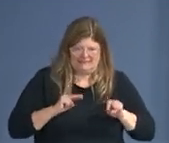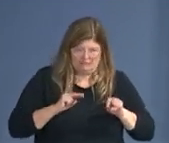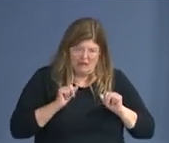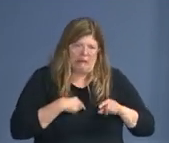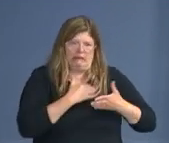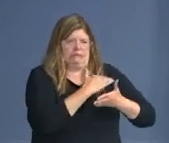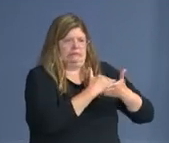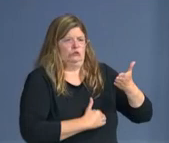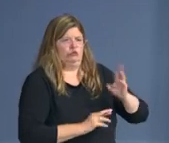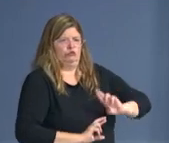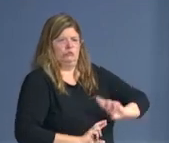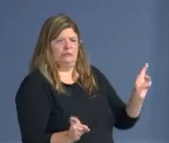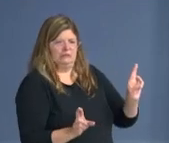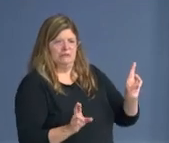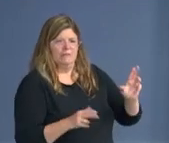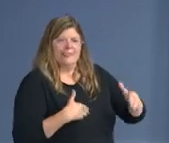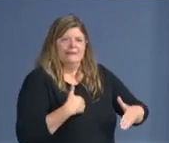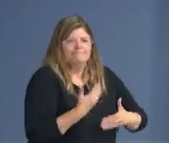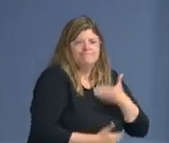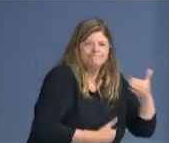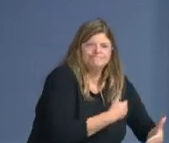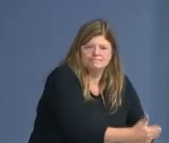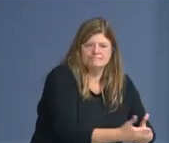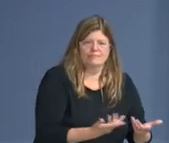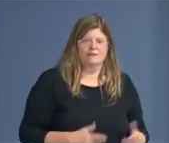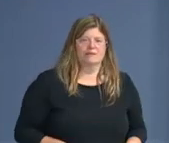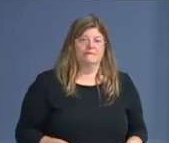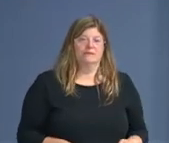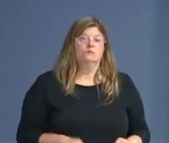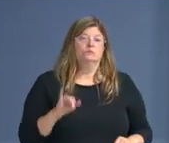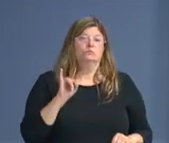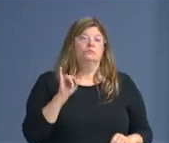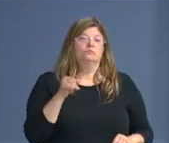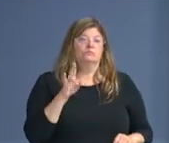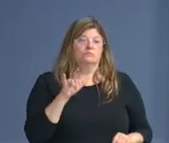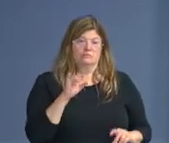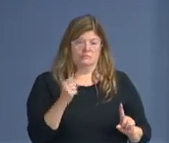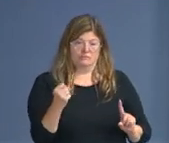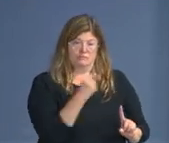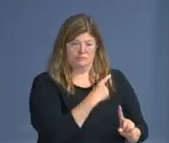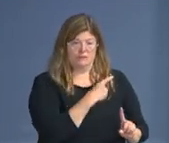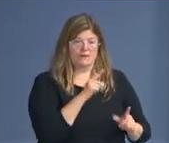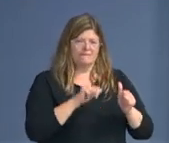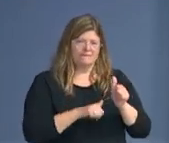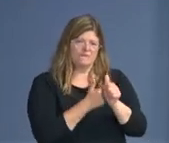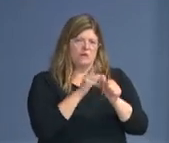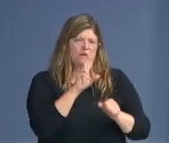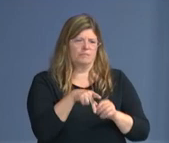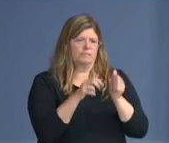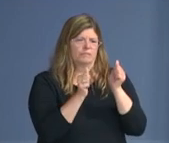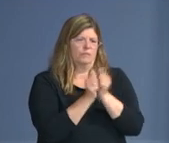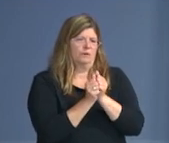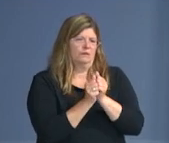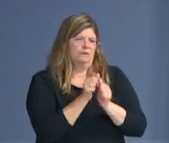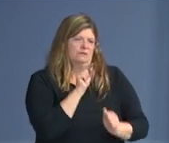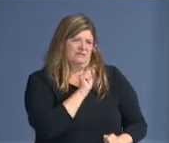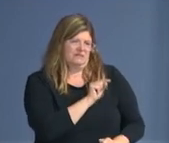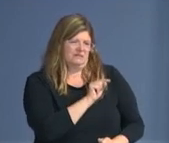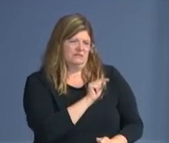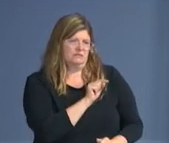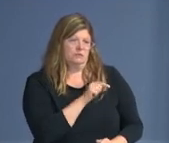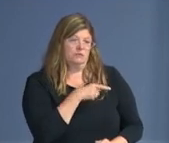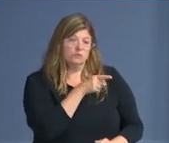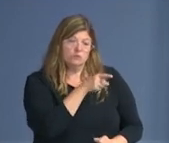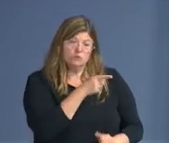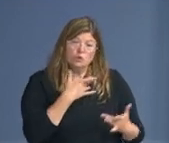Yes, Julie. To follow up on that, I was wondering whether you are concerned about the states that are seeing a real spike right